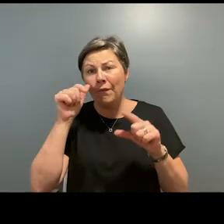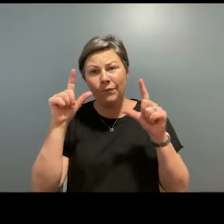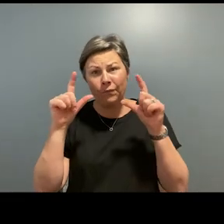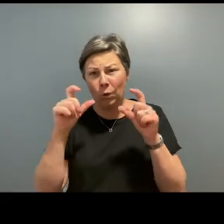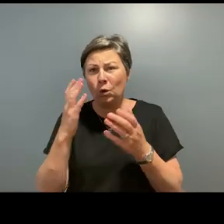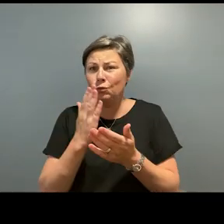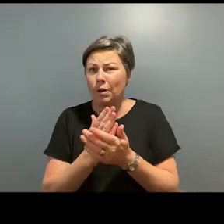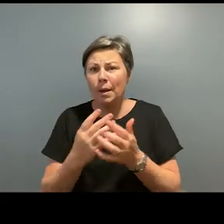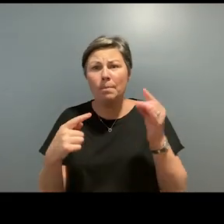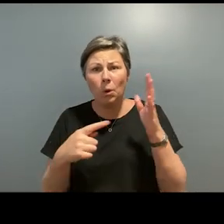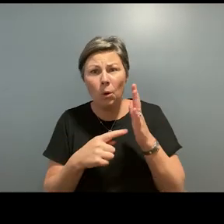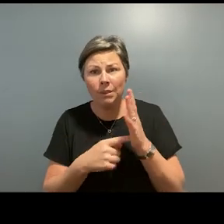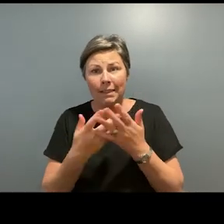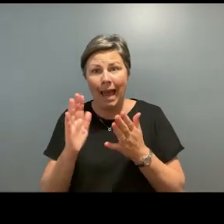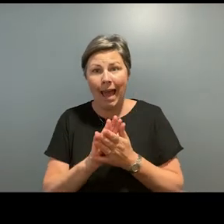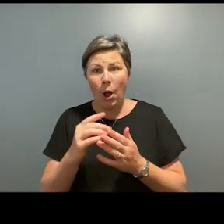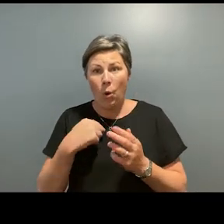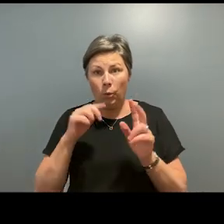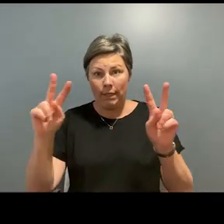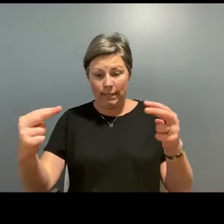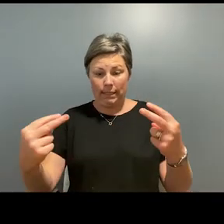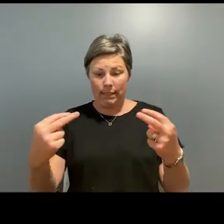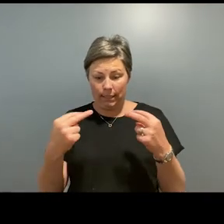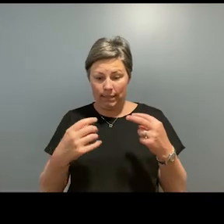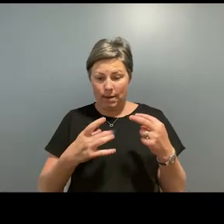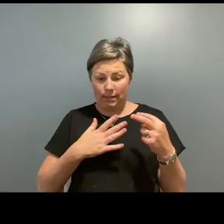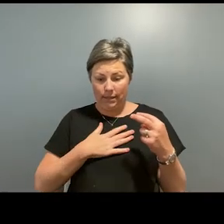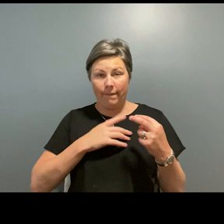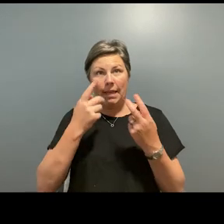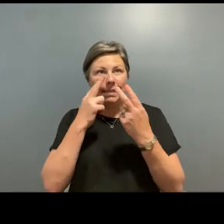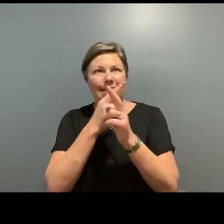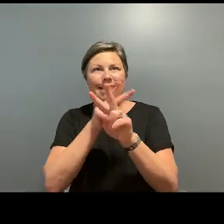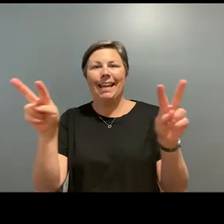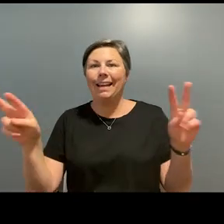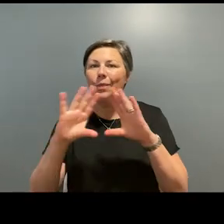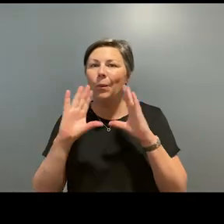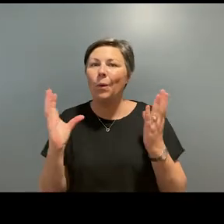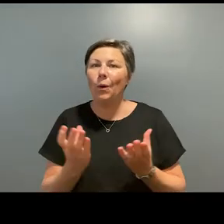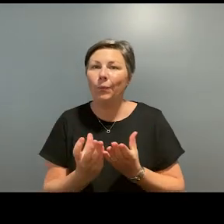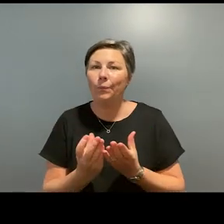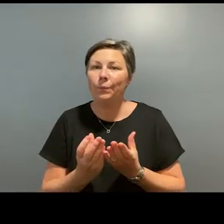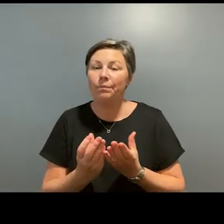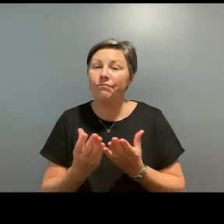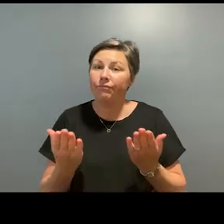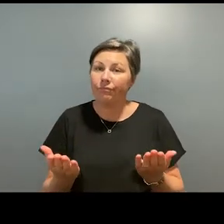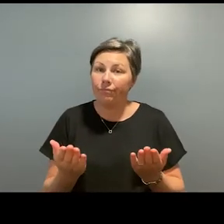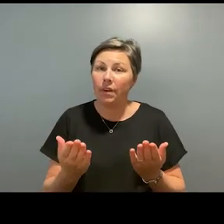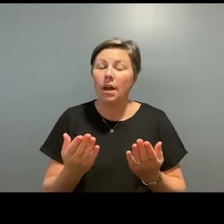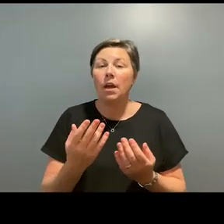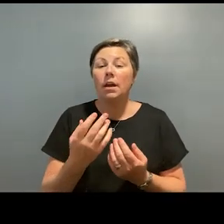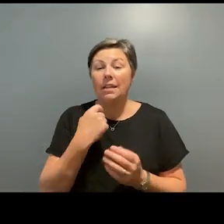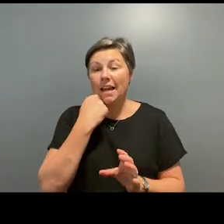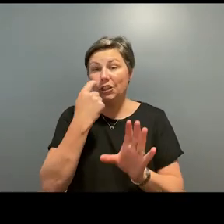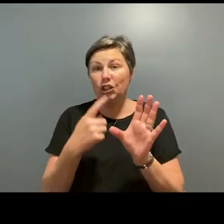that we perceive and see the world around us and in 2021 photography will transform